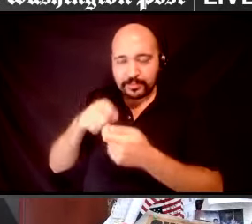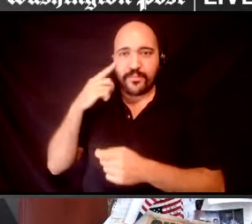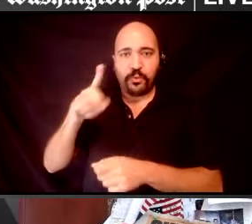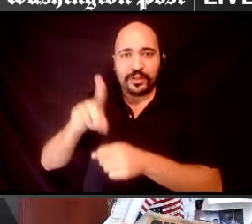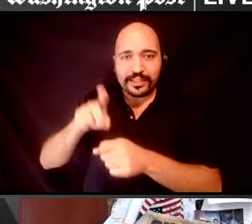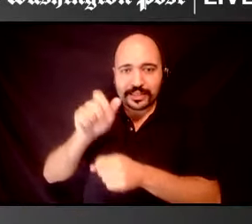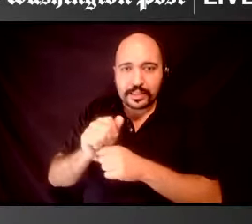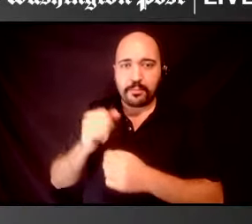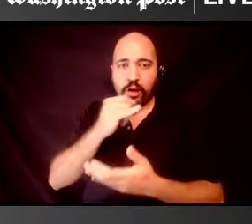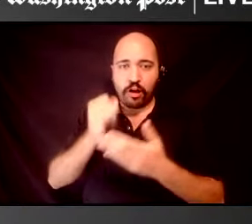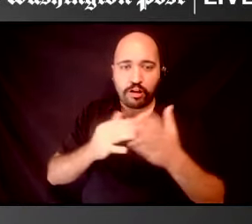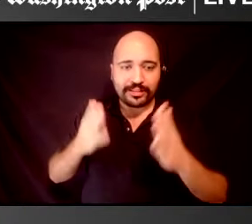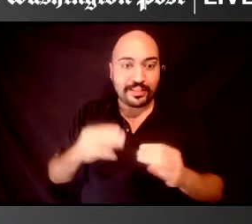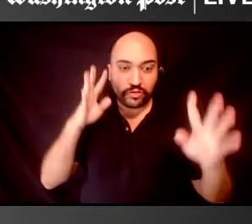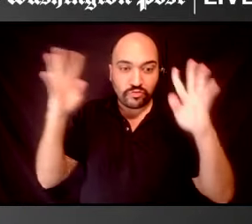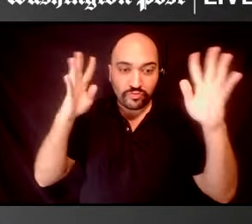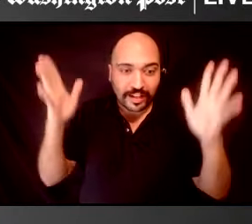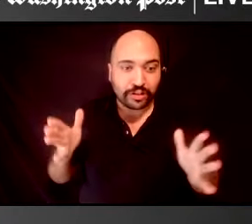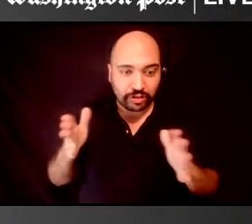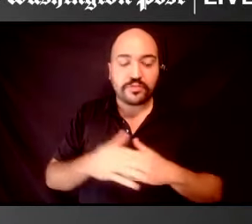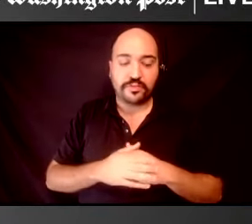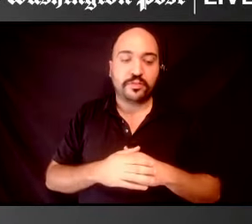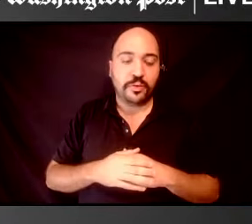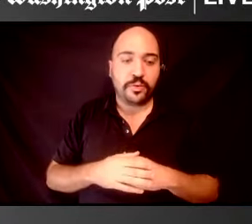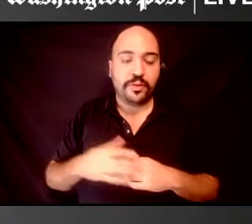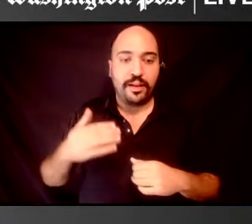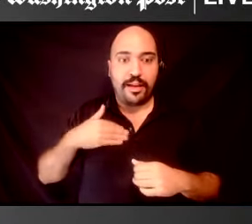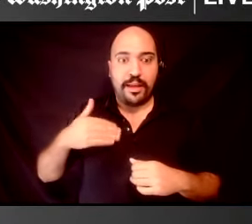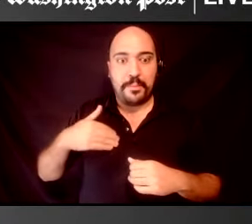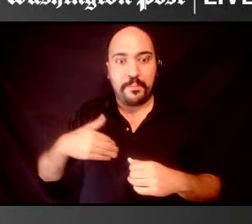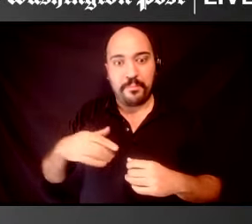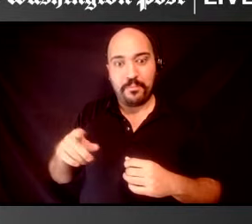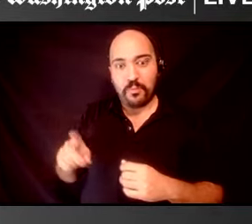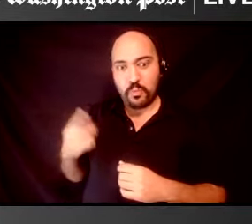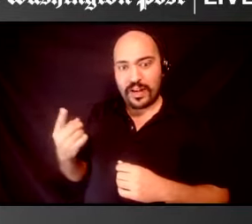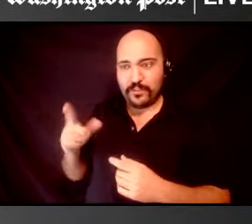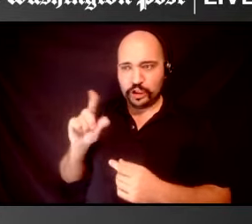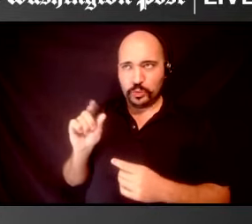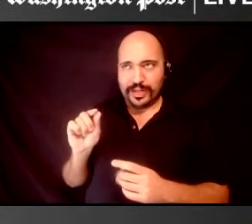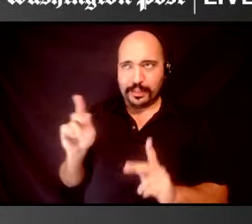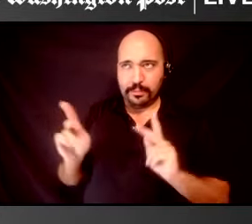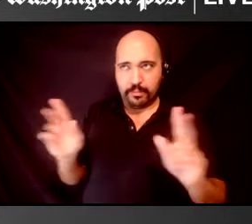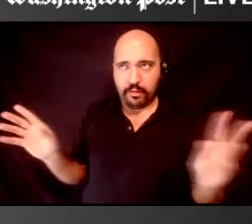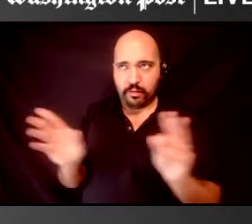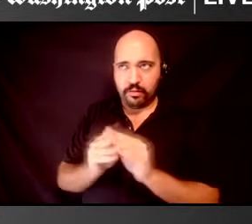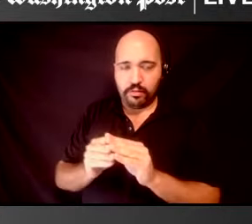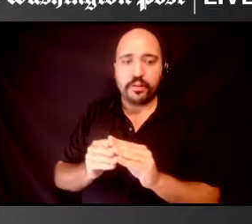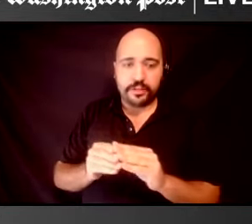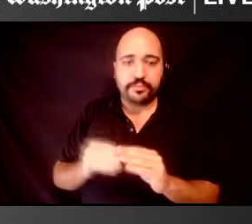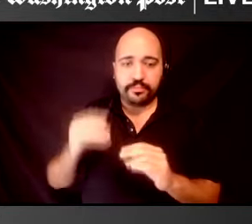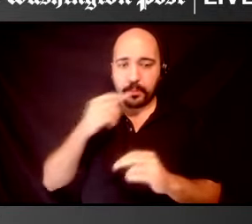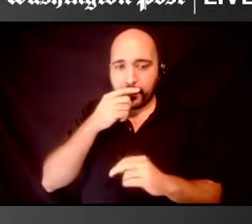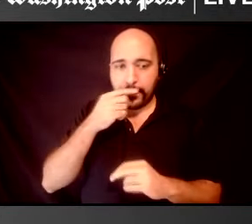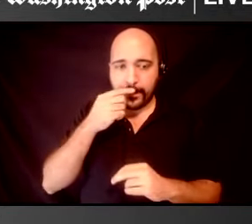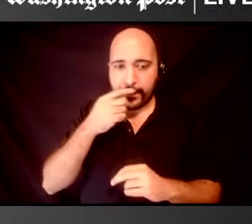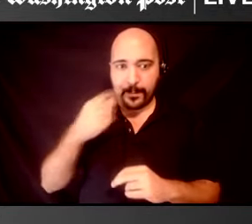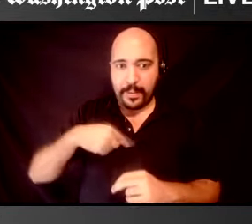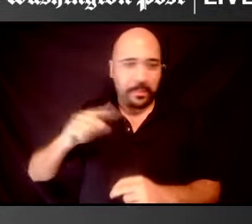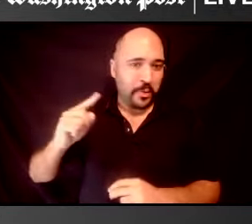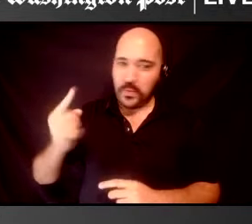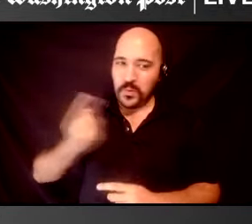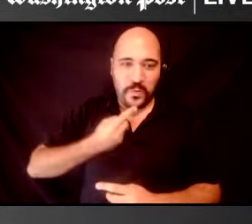creatives. So I'm, I'm one of the 20 fellows, and I am the only native